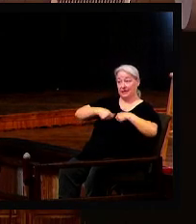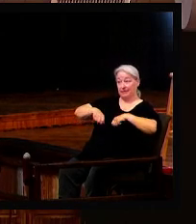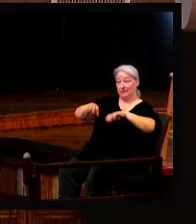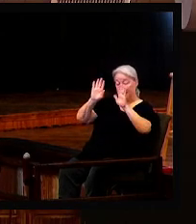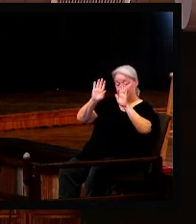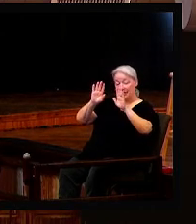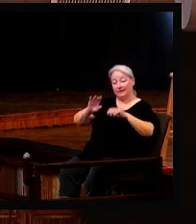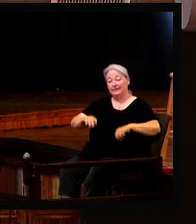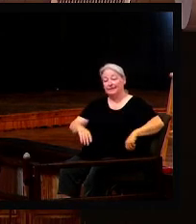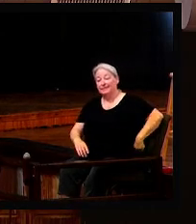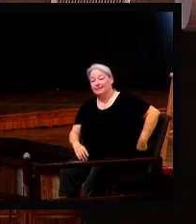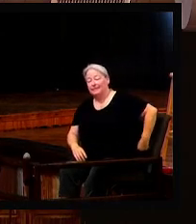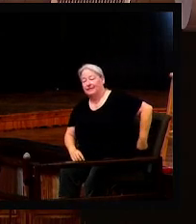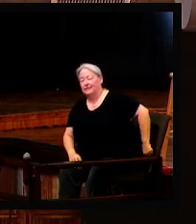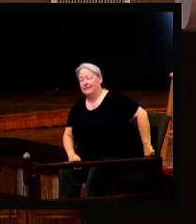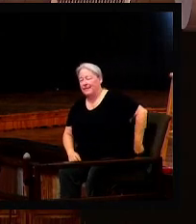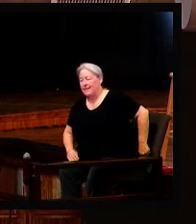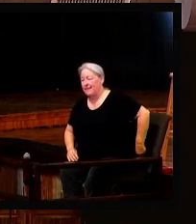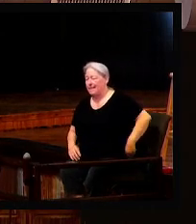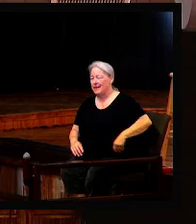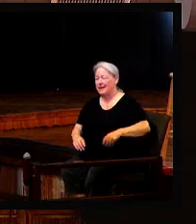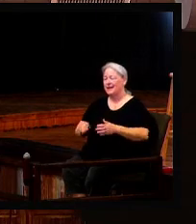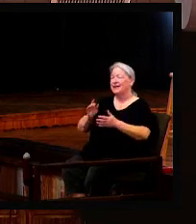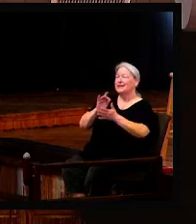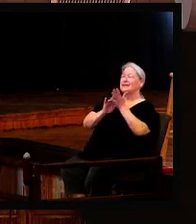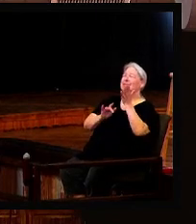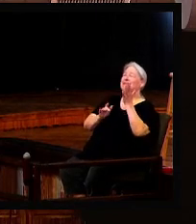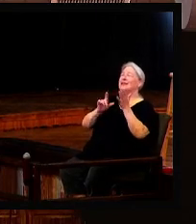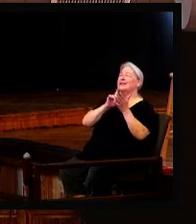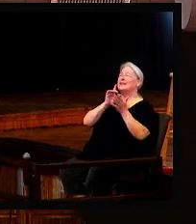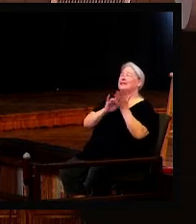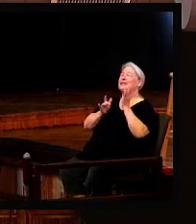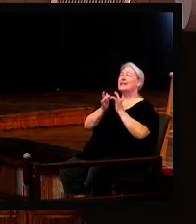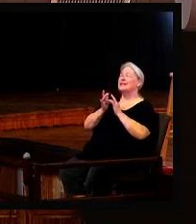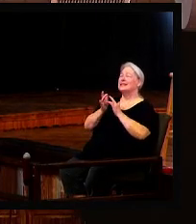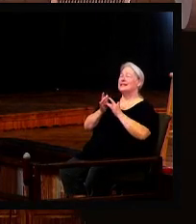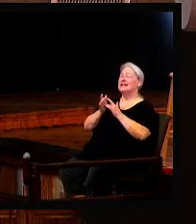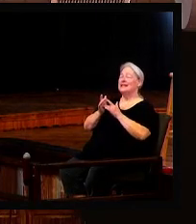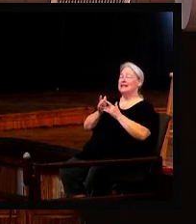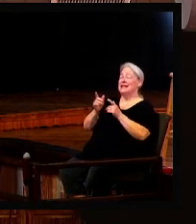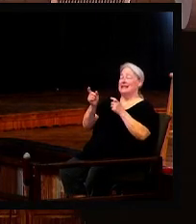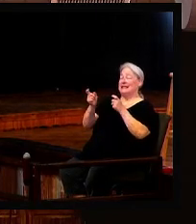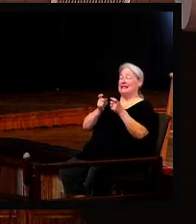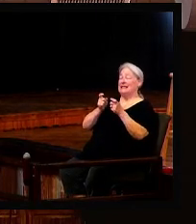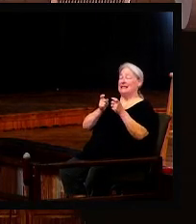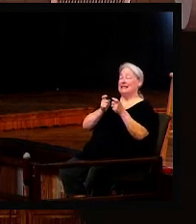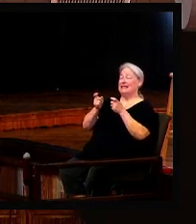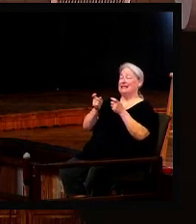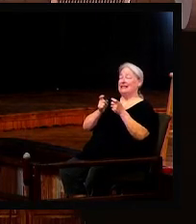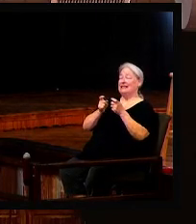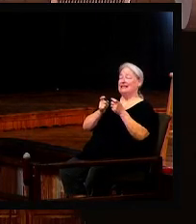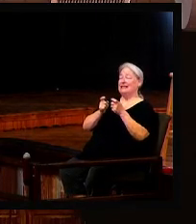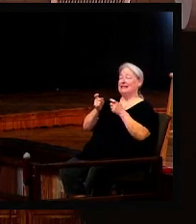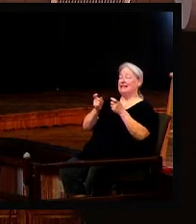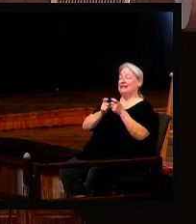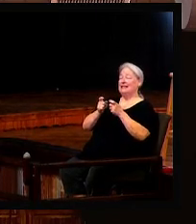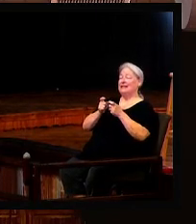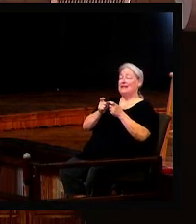teach us how to have self-discipline and a heart to obey you. Exodus 3.13,